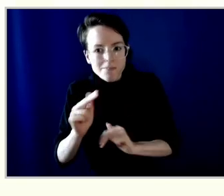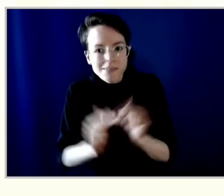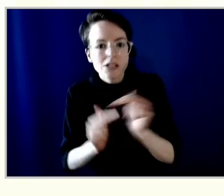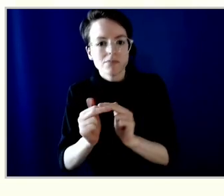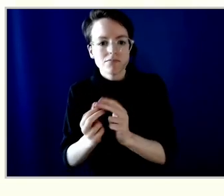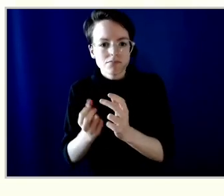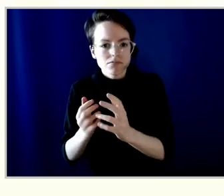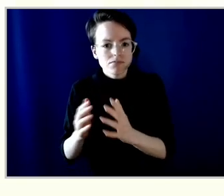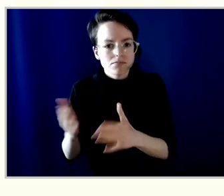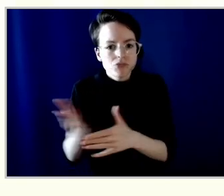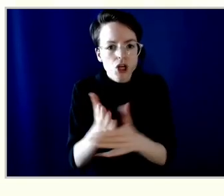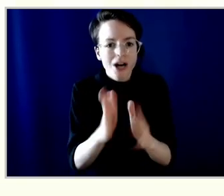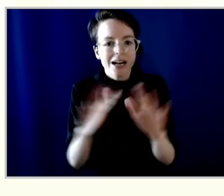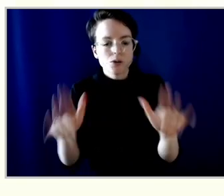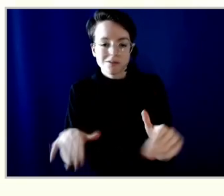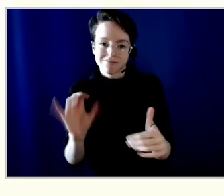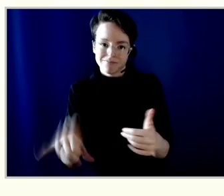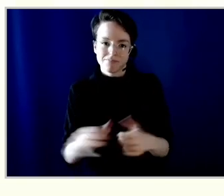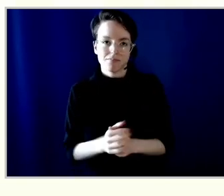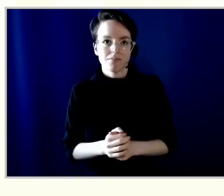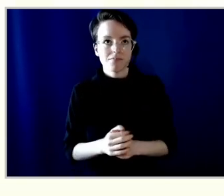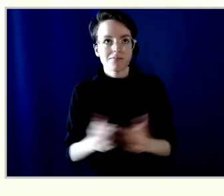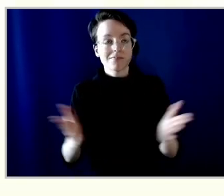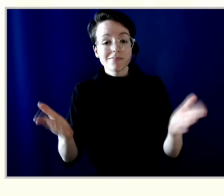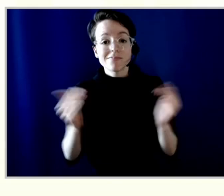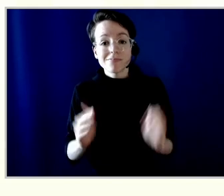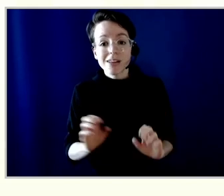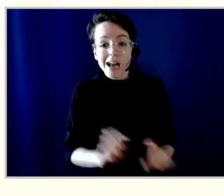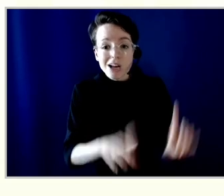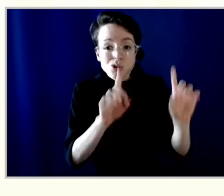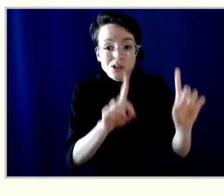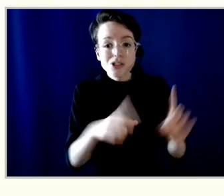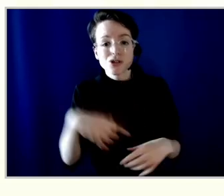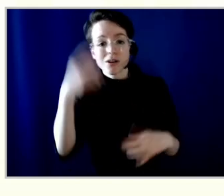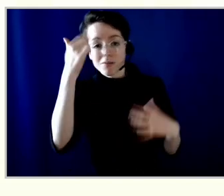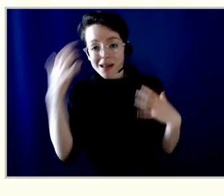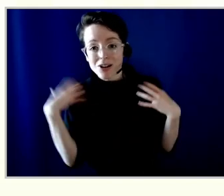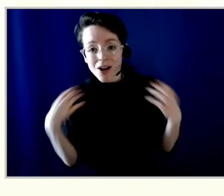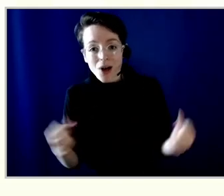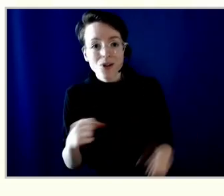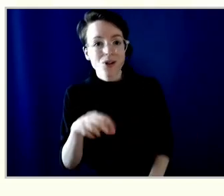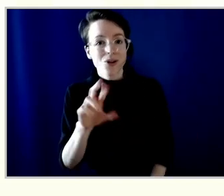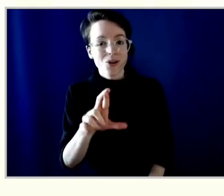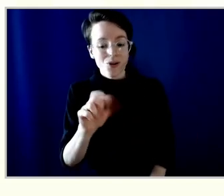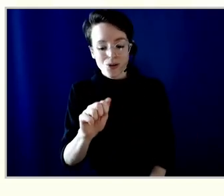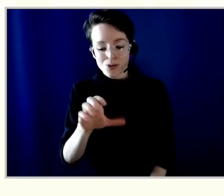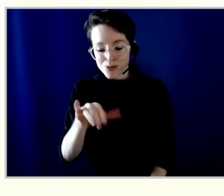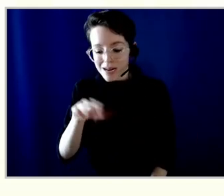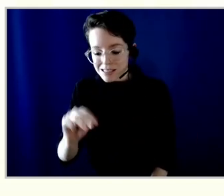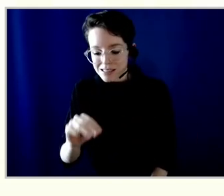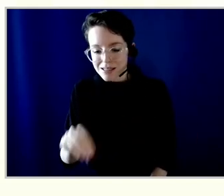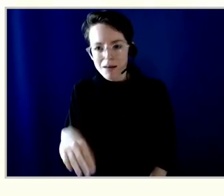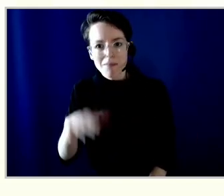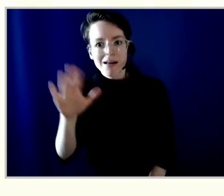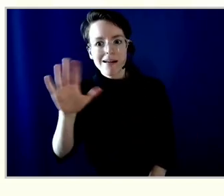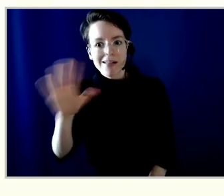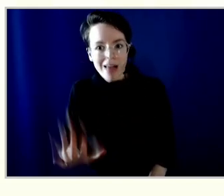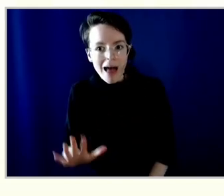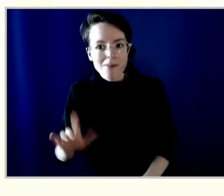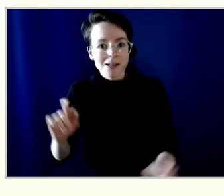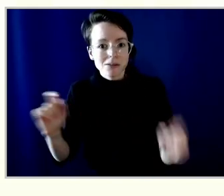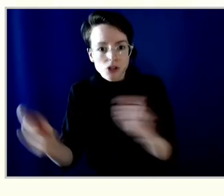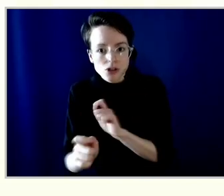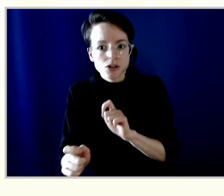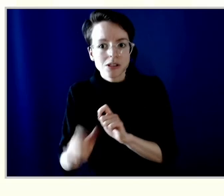Education, mental health, racism, and the effects of climate emergencies. So again, those are a lot. So maybe I'll simply speak a little bit more to